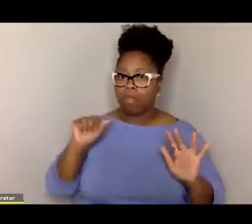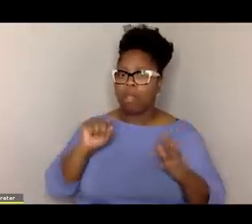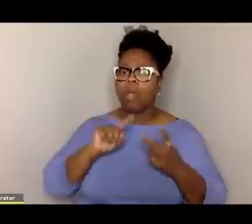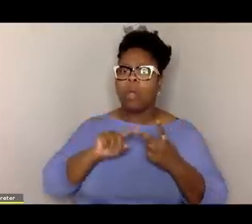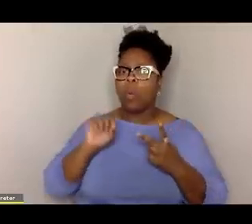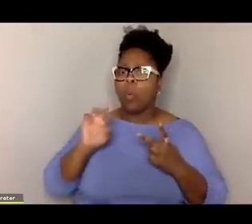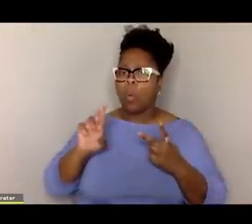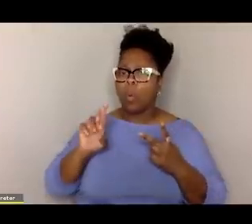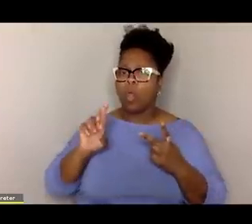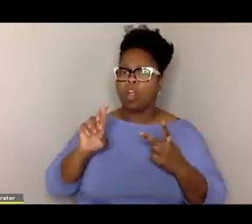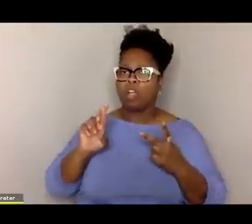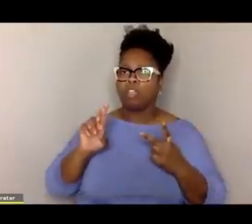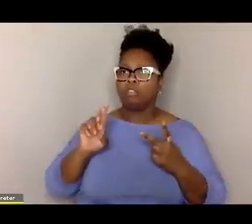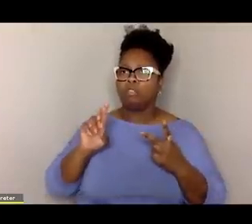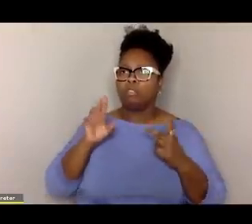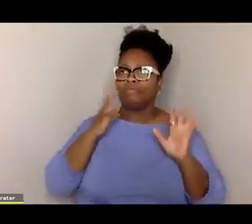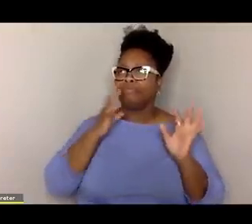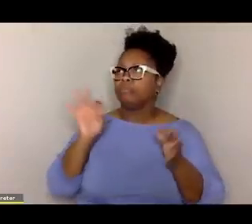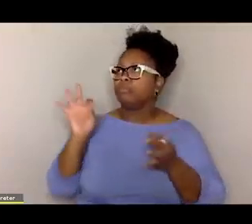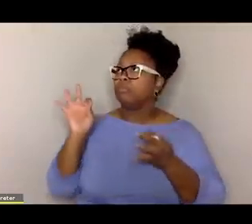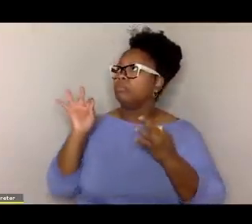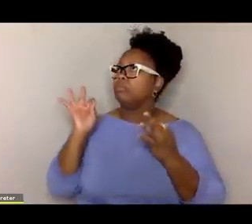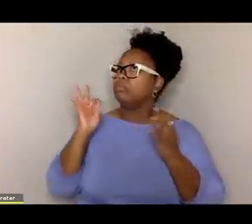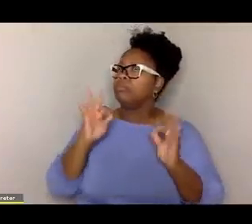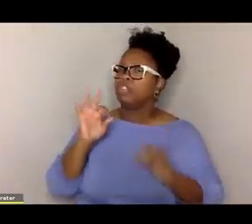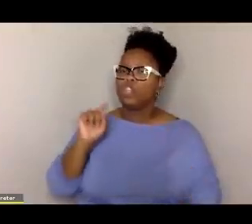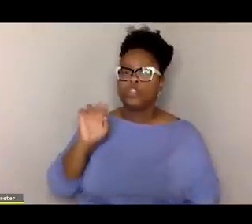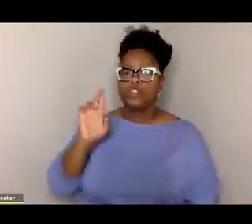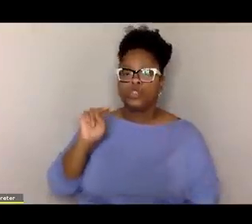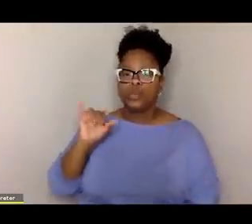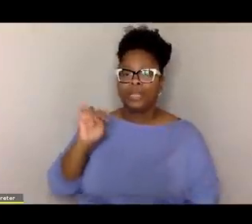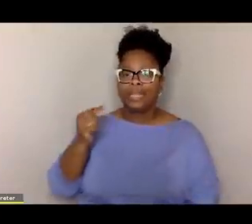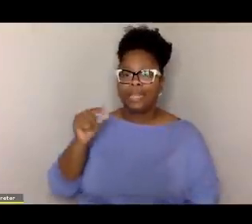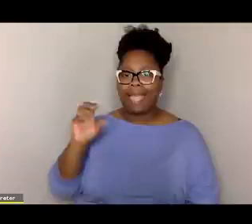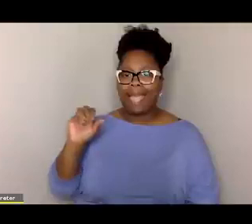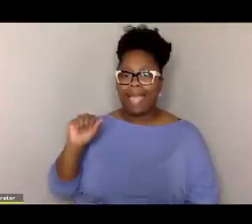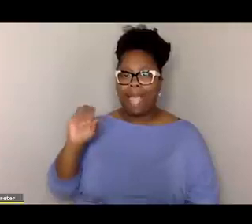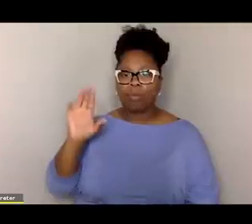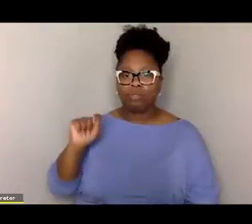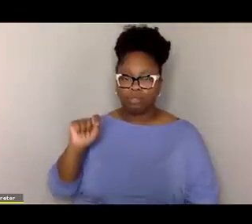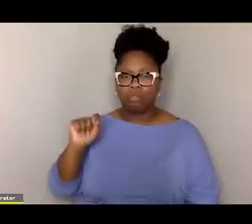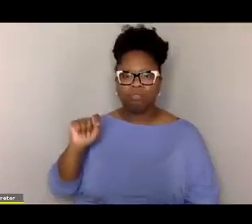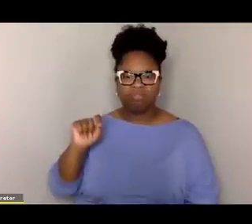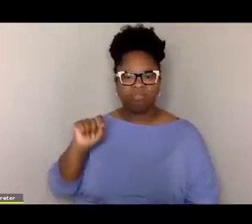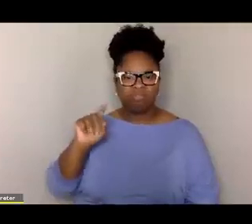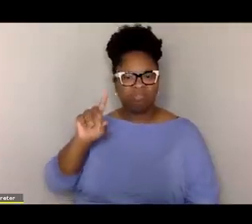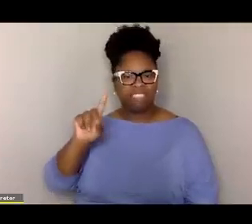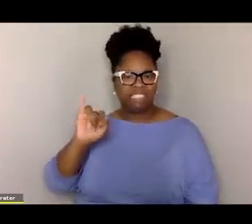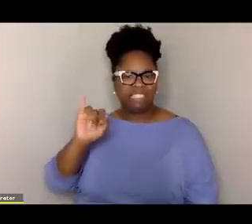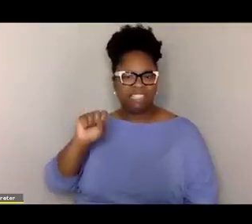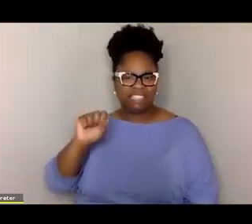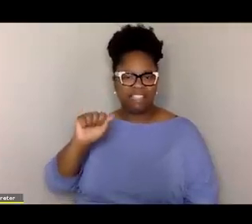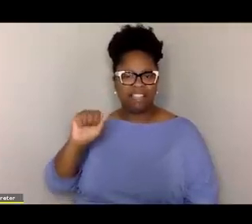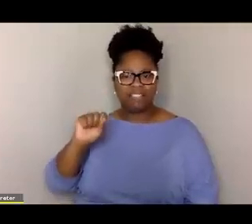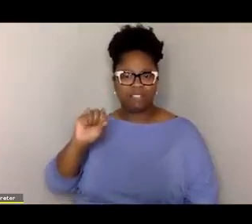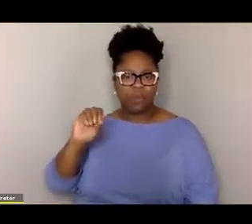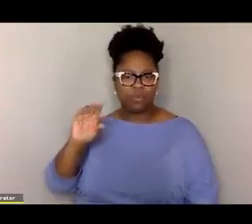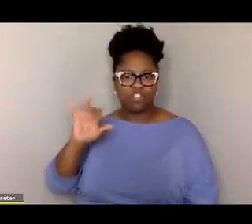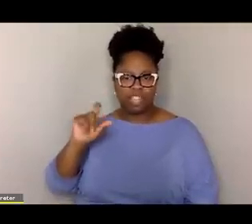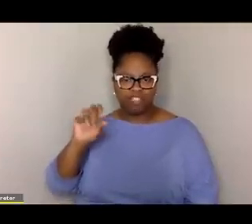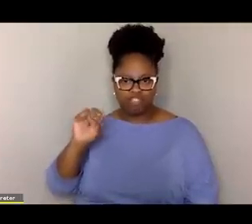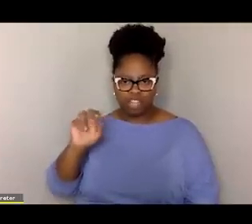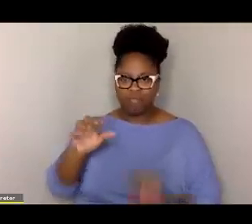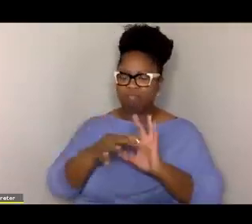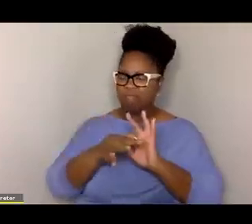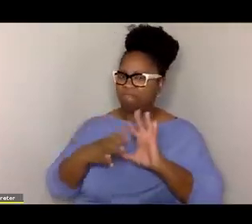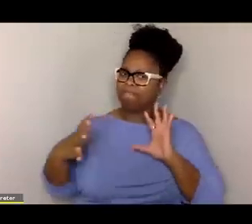out because they're dissociating. And both of those adaptive responses get labeled as attention